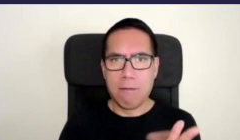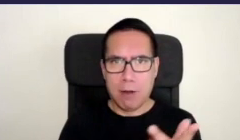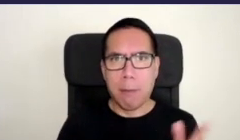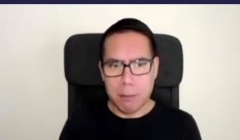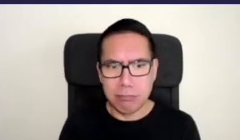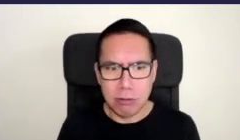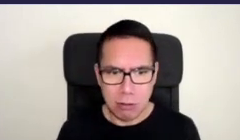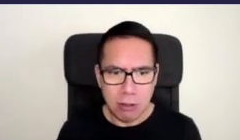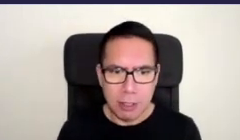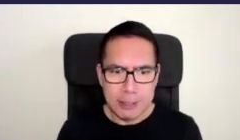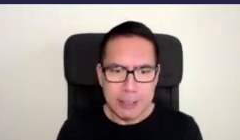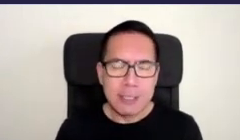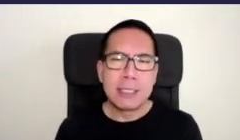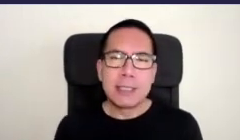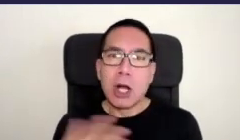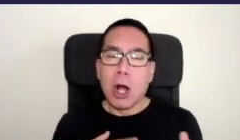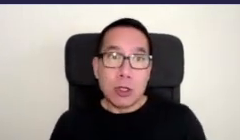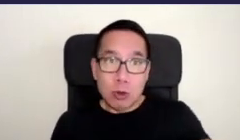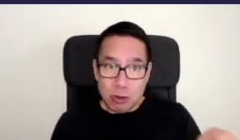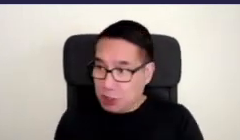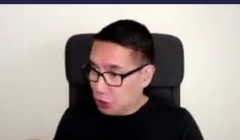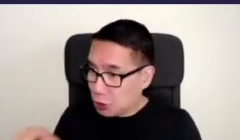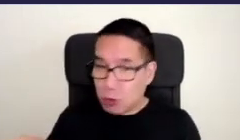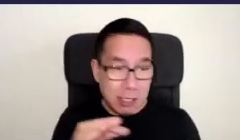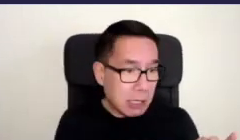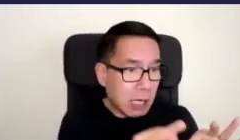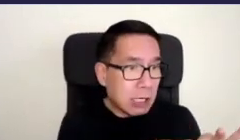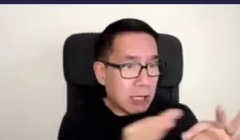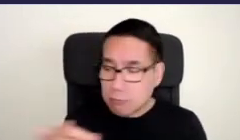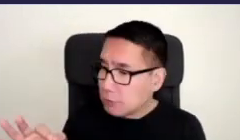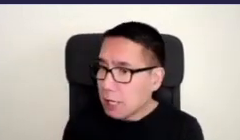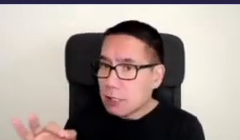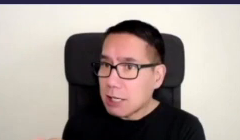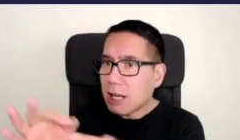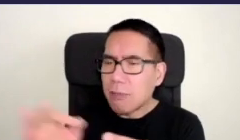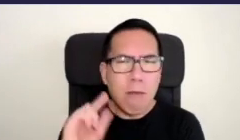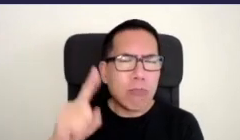so street gardening has been around for decades this is nothing new however